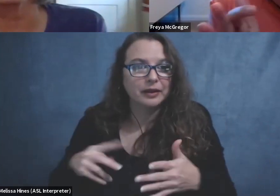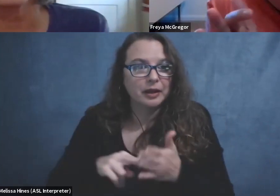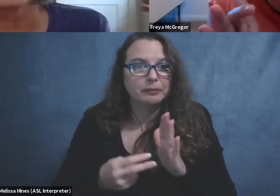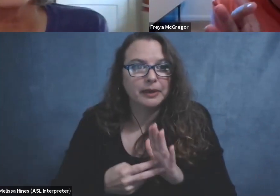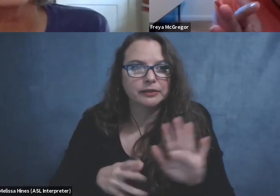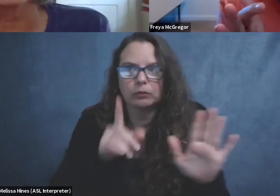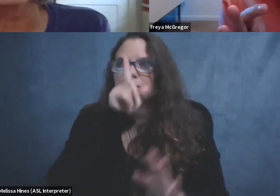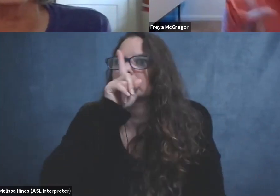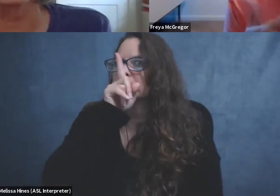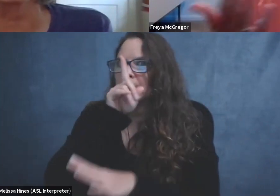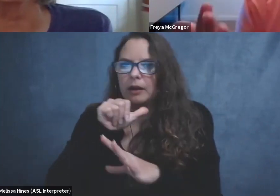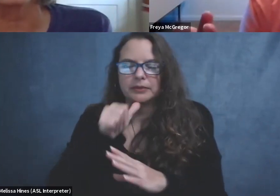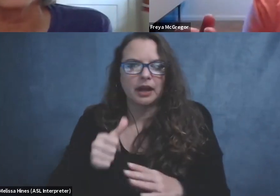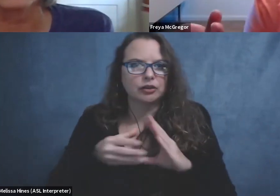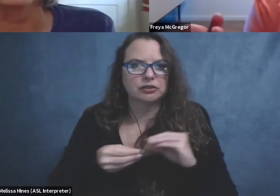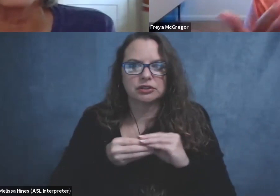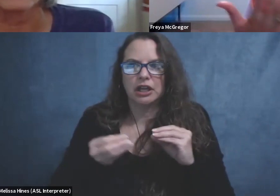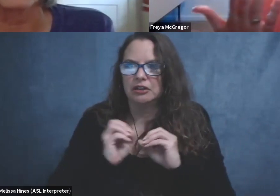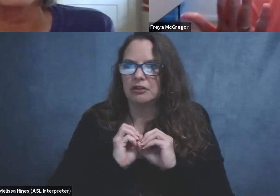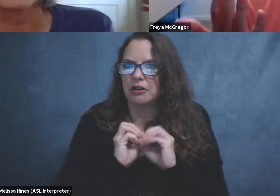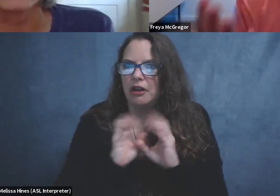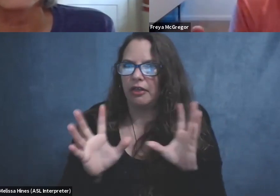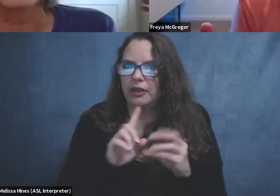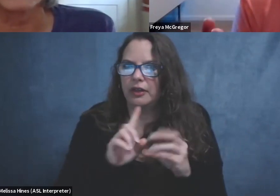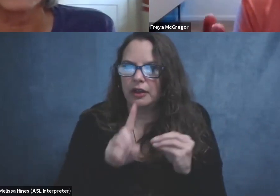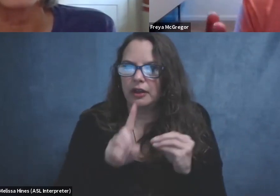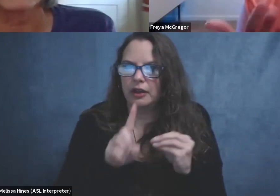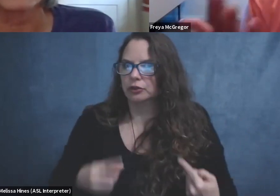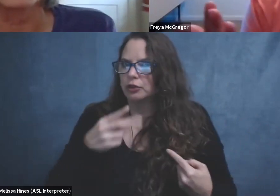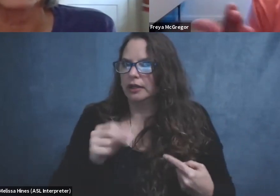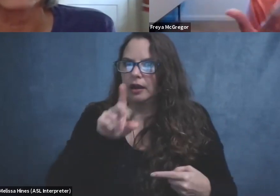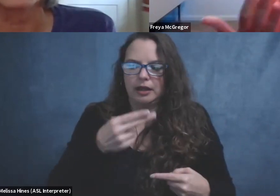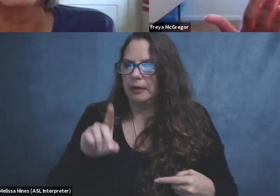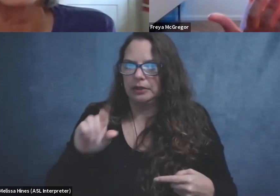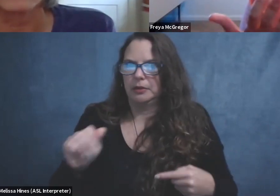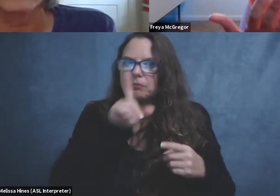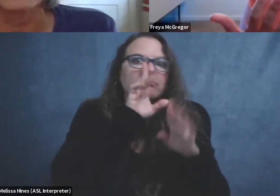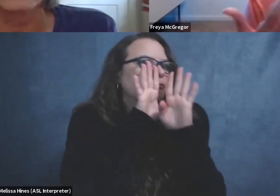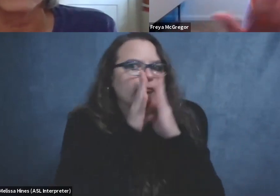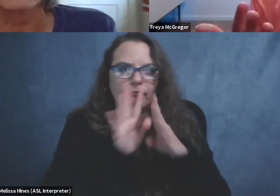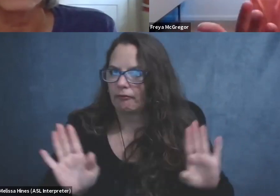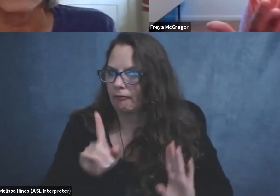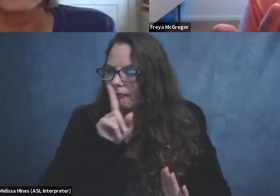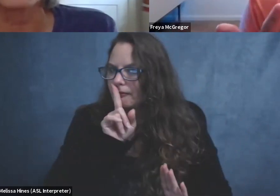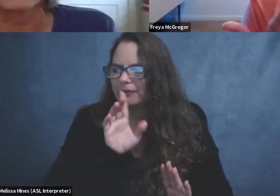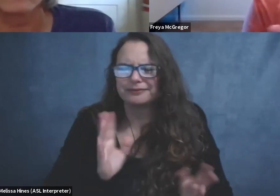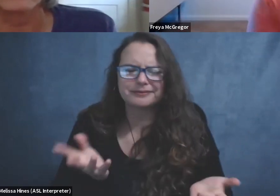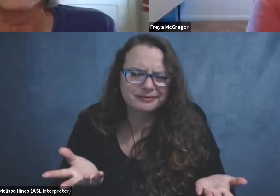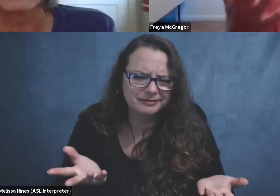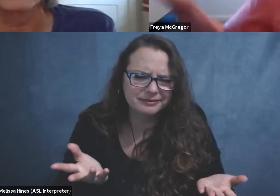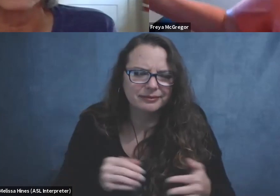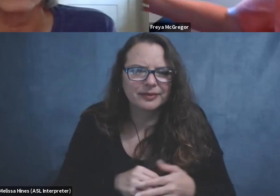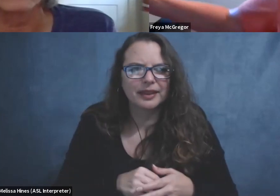any mention of it. If it was relevant, then it would be okay for you to ask like, or, or like, like, um,